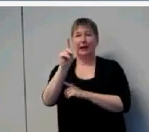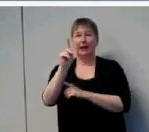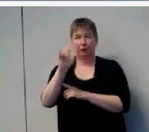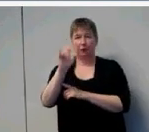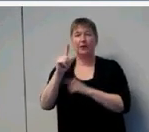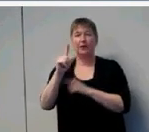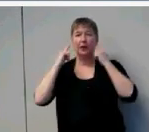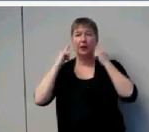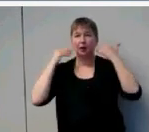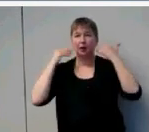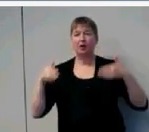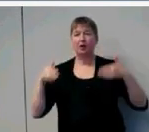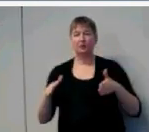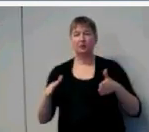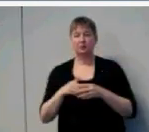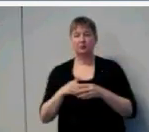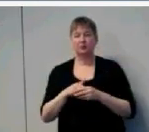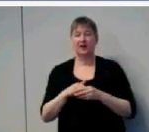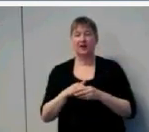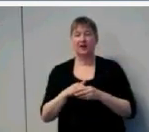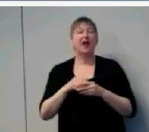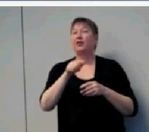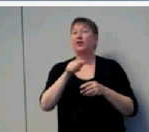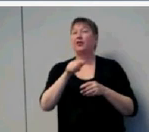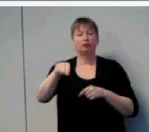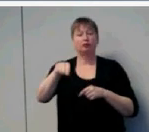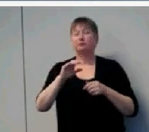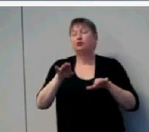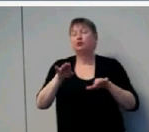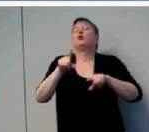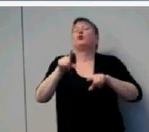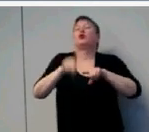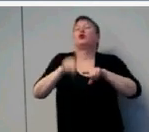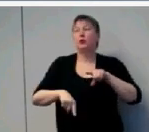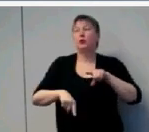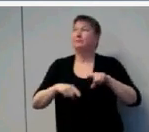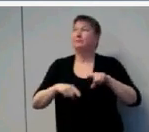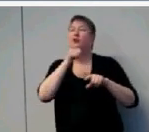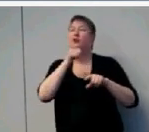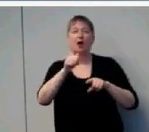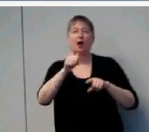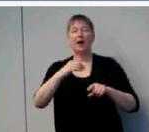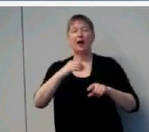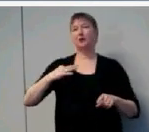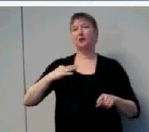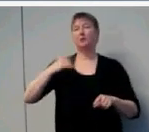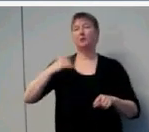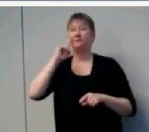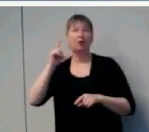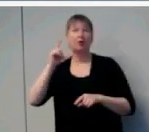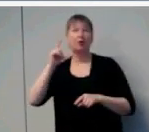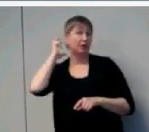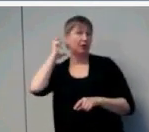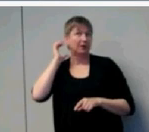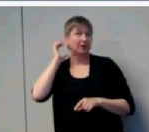children who were eligible for cochlear implants. So let me show you our subject numbers.